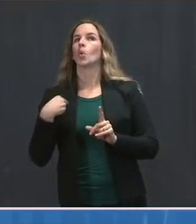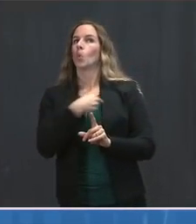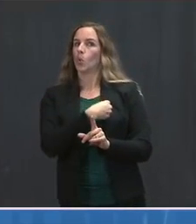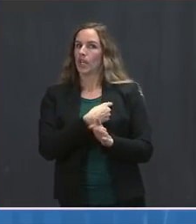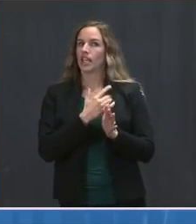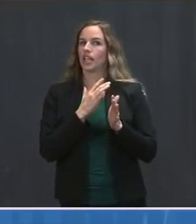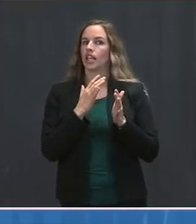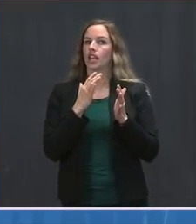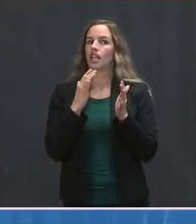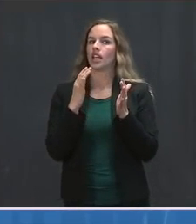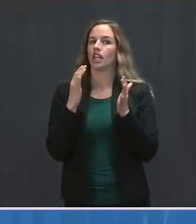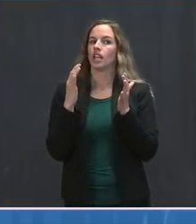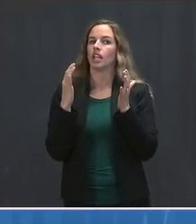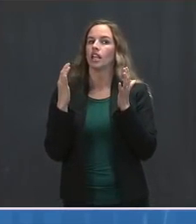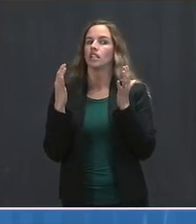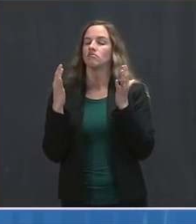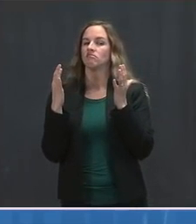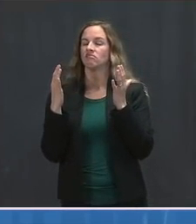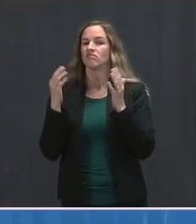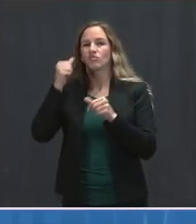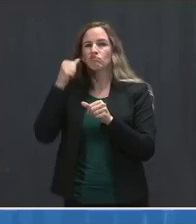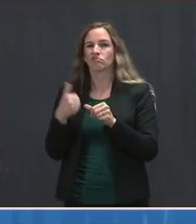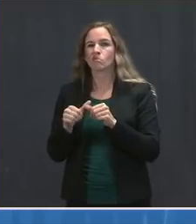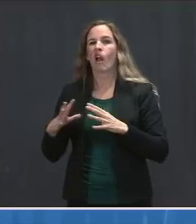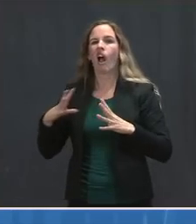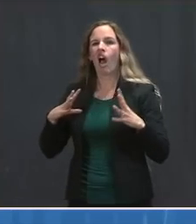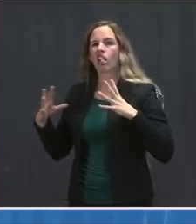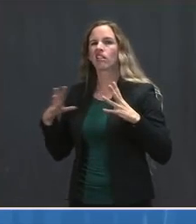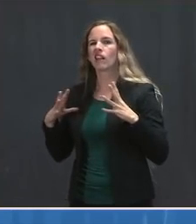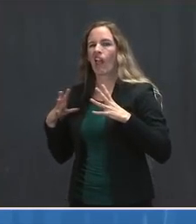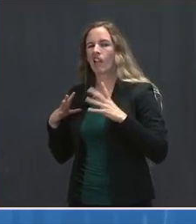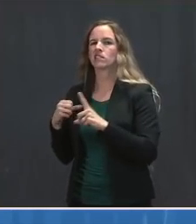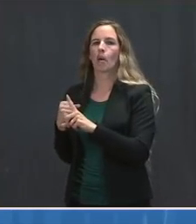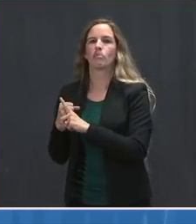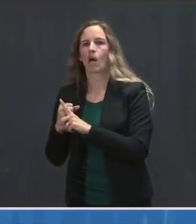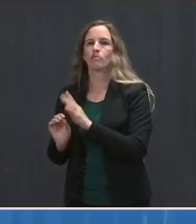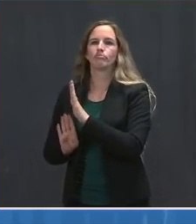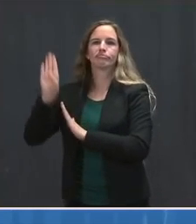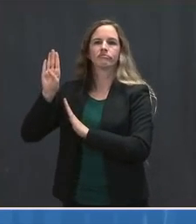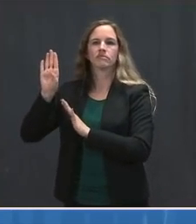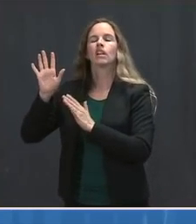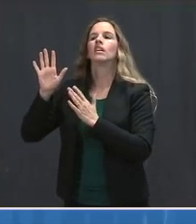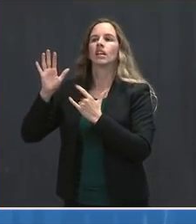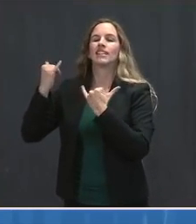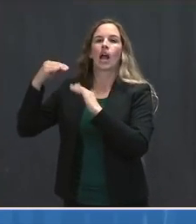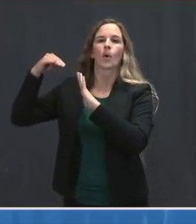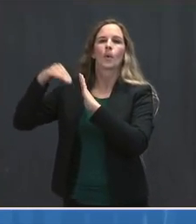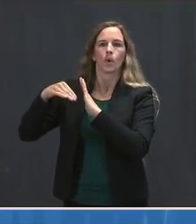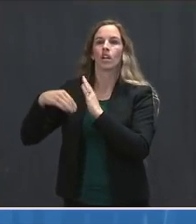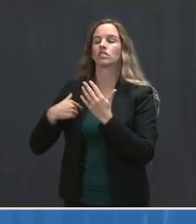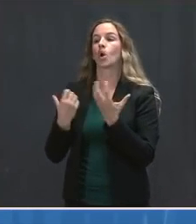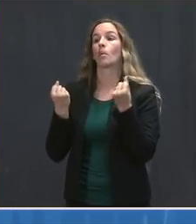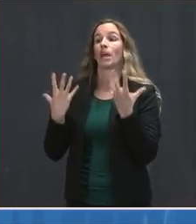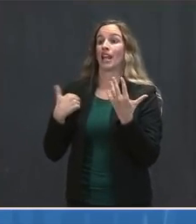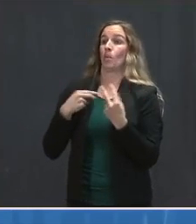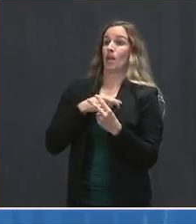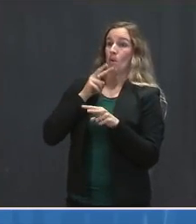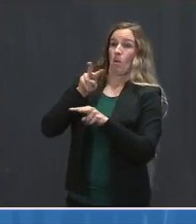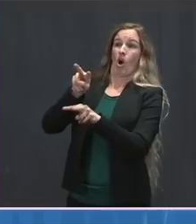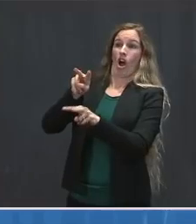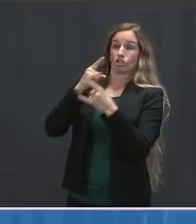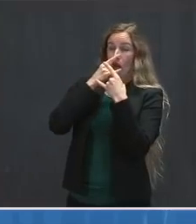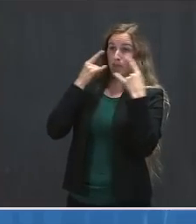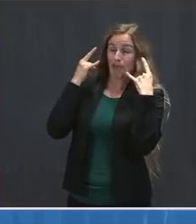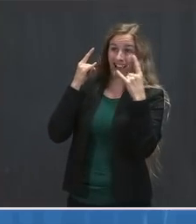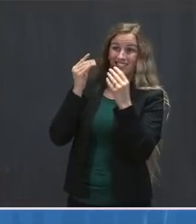coming off of the case bump from the holidays. And so, a lot of things are happening at once. We are going to be watching the mask data very carefully.